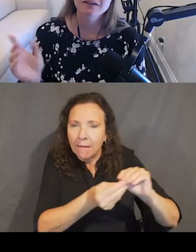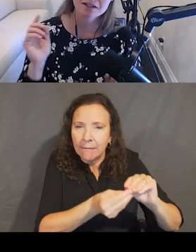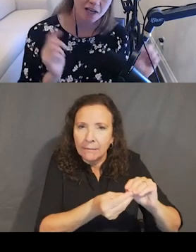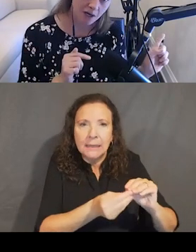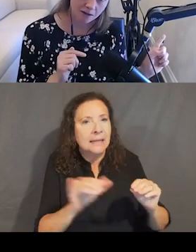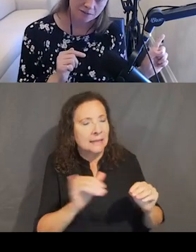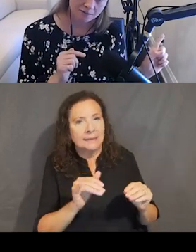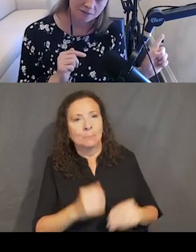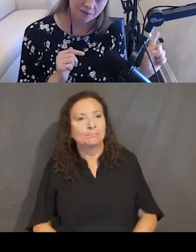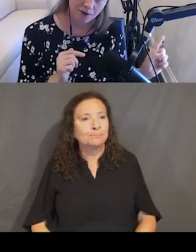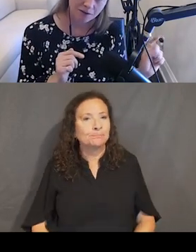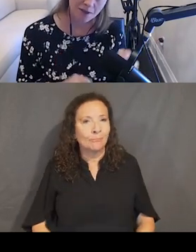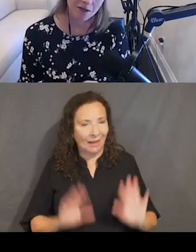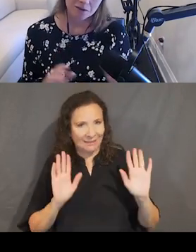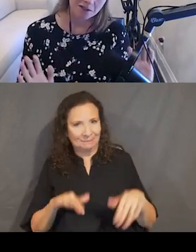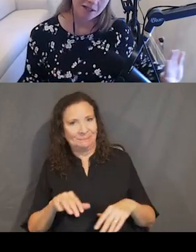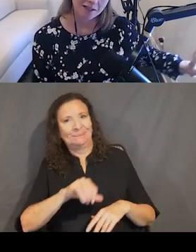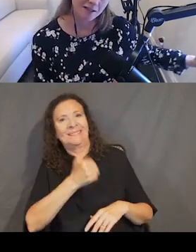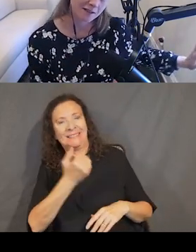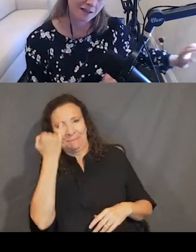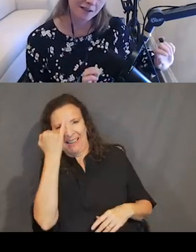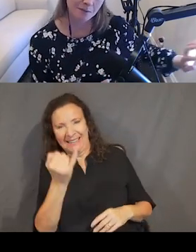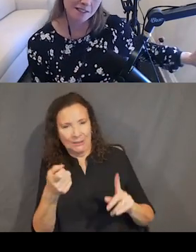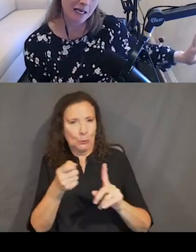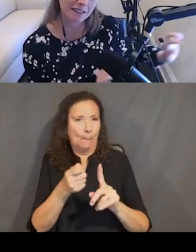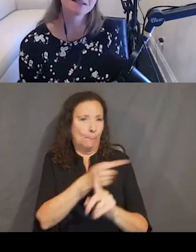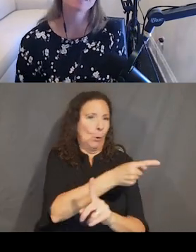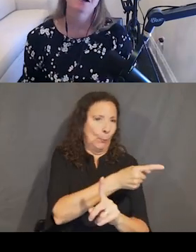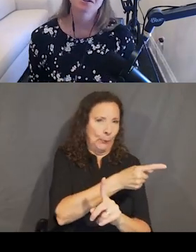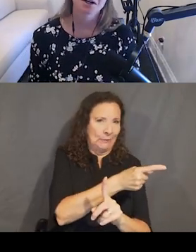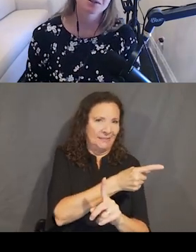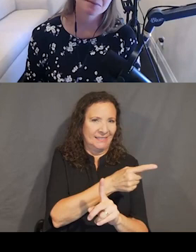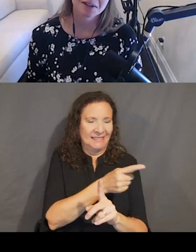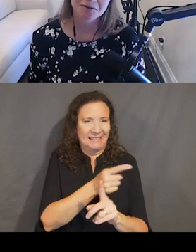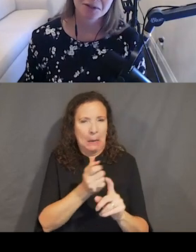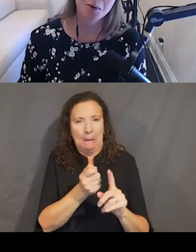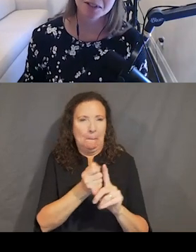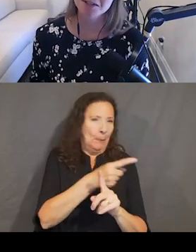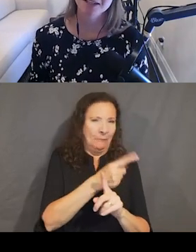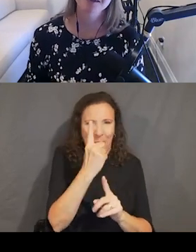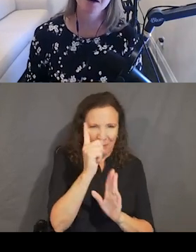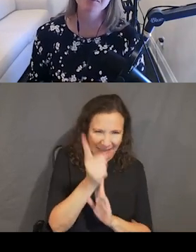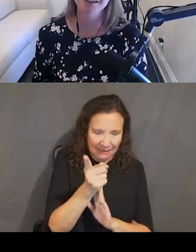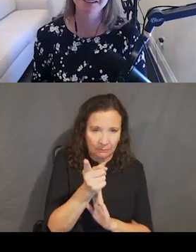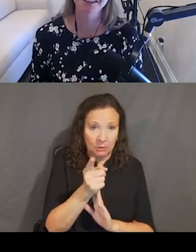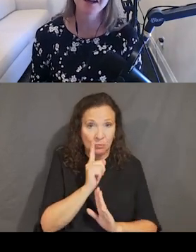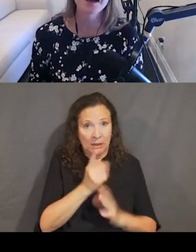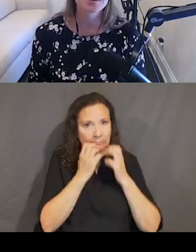I have a little sidebar for you. We're just going to take us a step aside and talk about something that's really important to me.